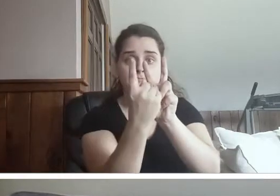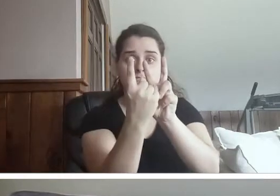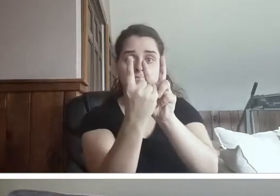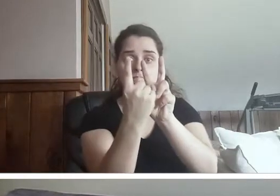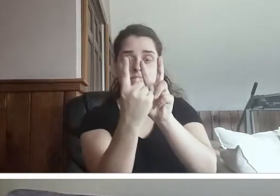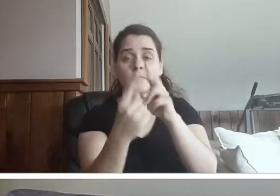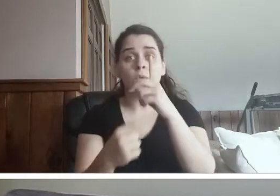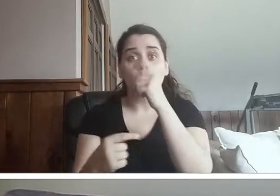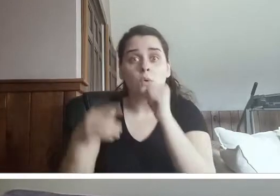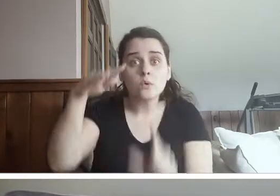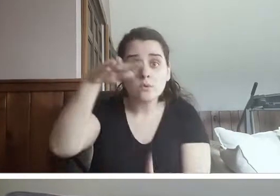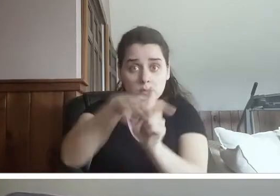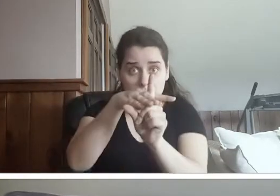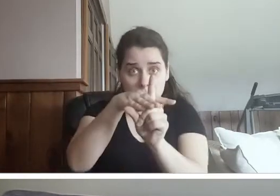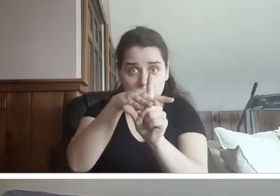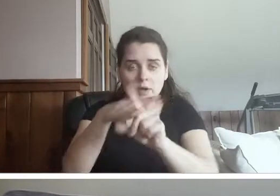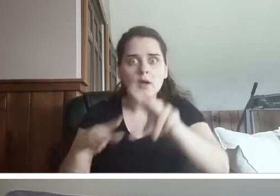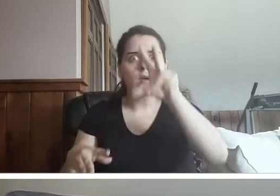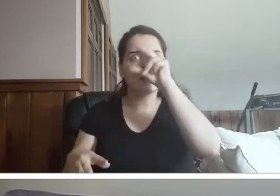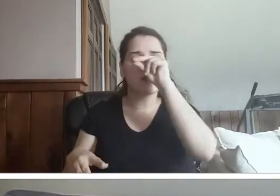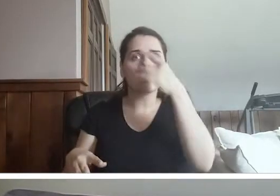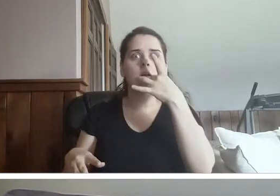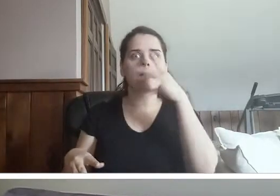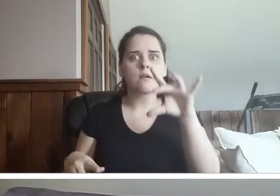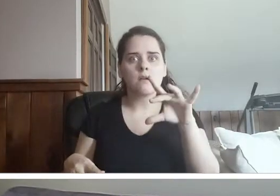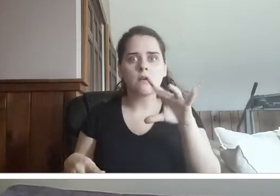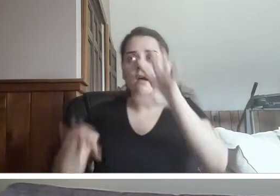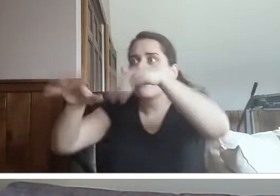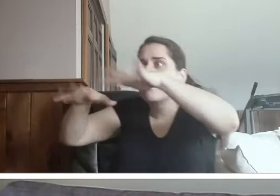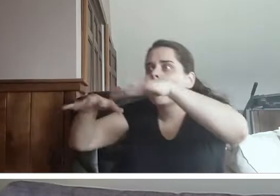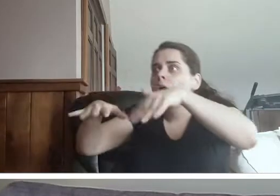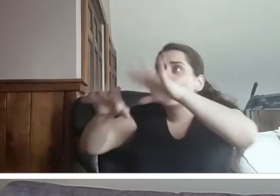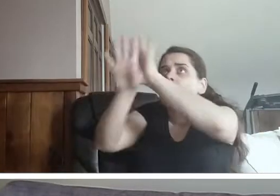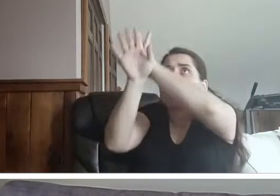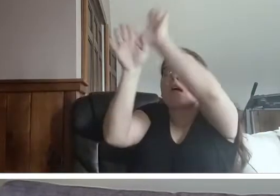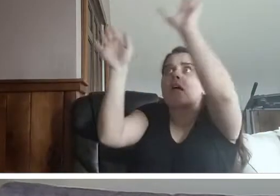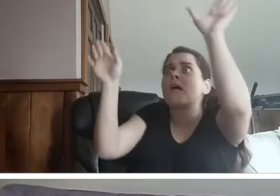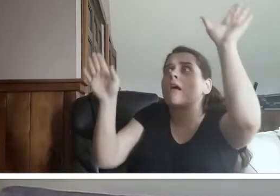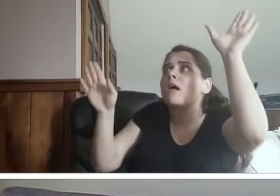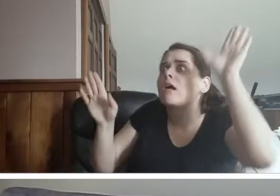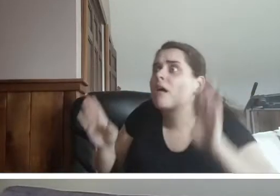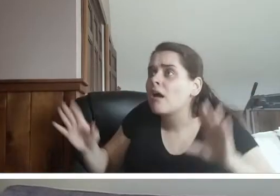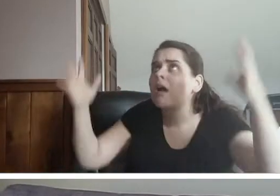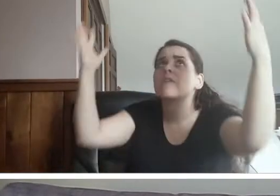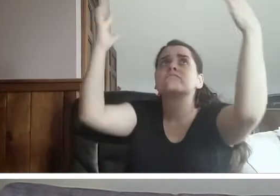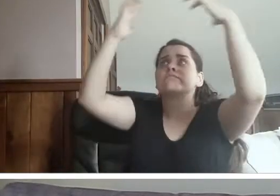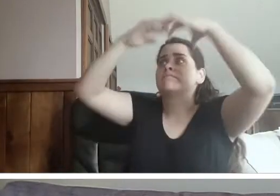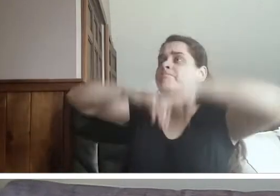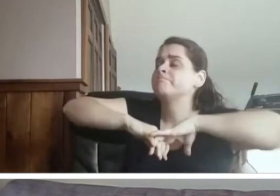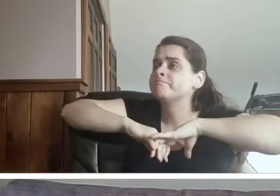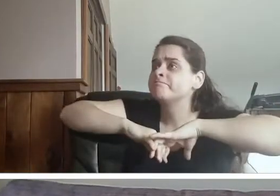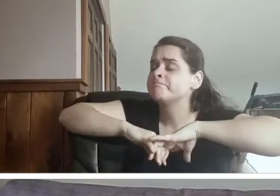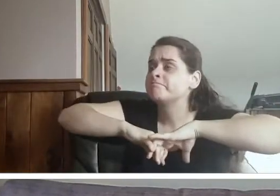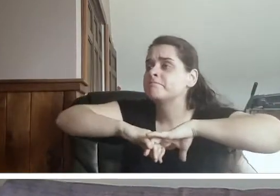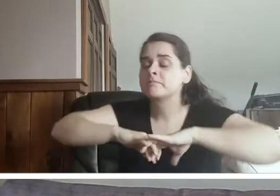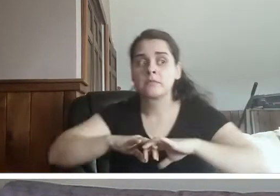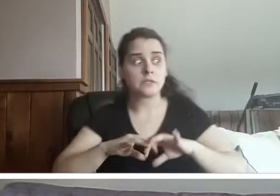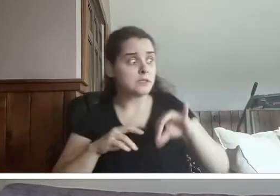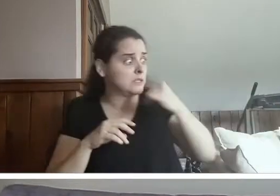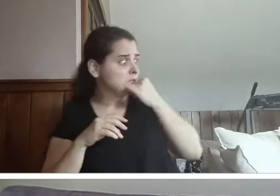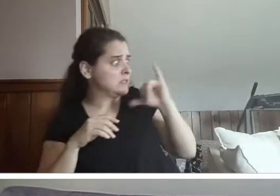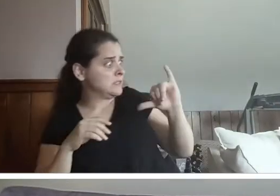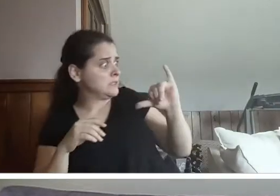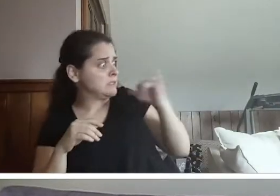The sky is falling, said Chicken Little. Oh, no, said Ducky Lucky. So